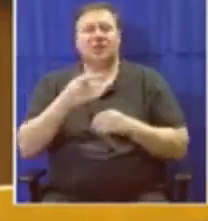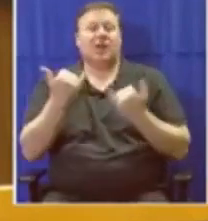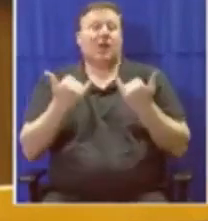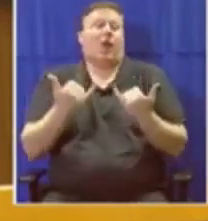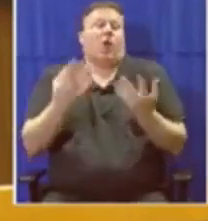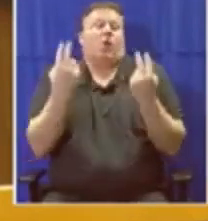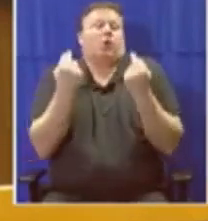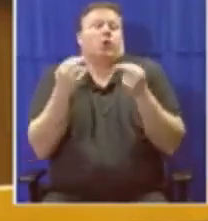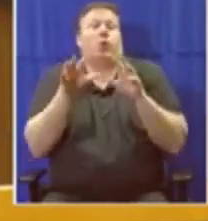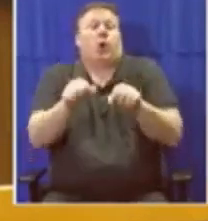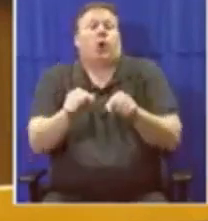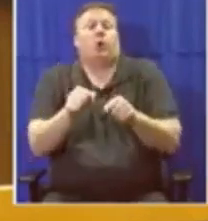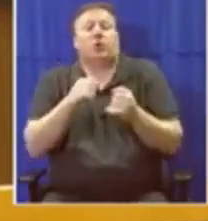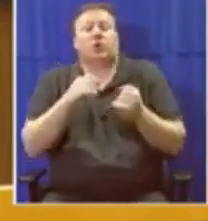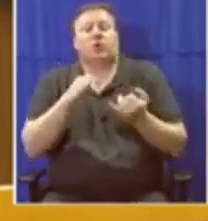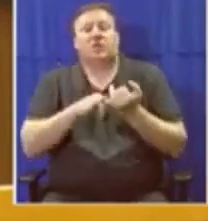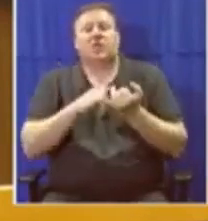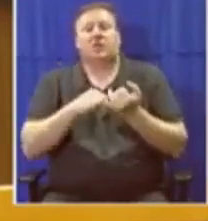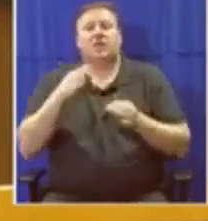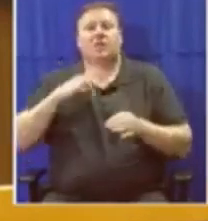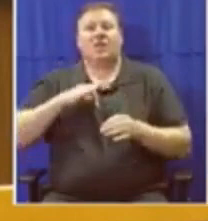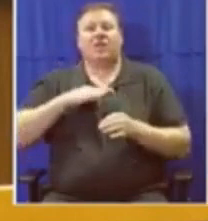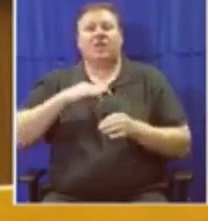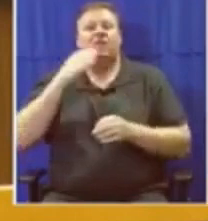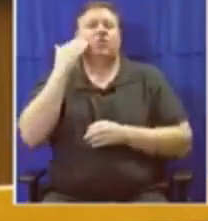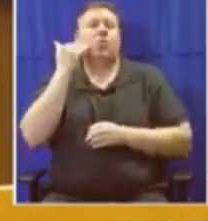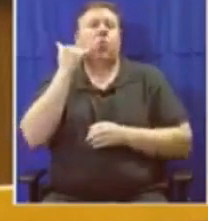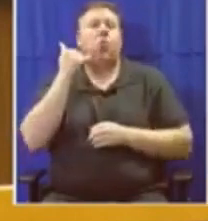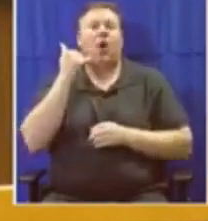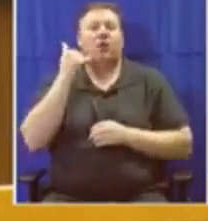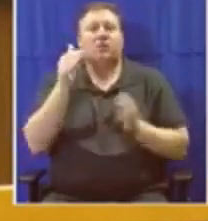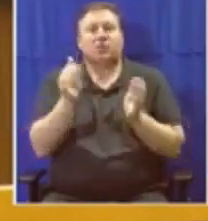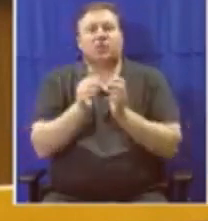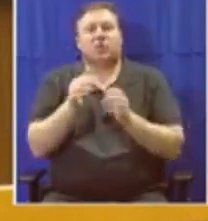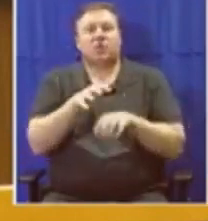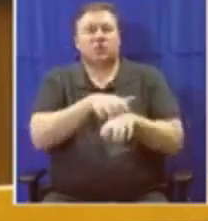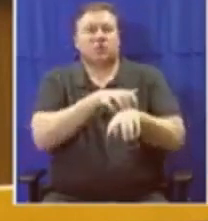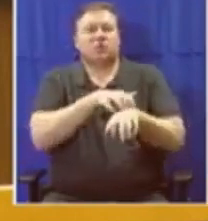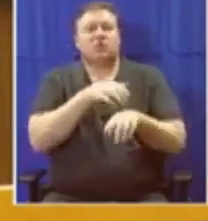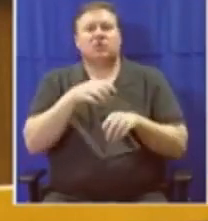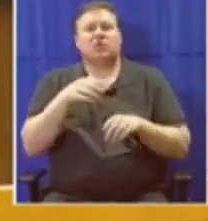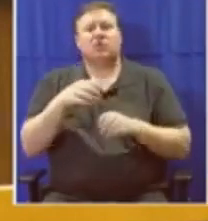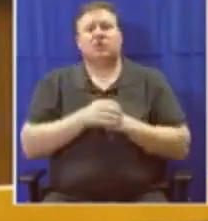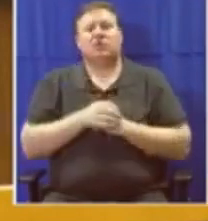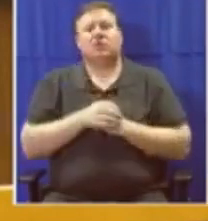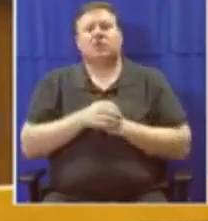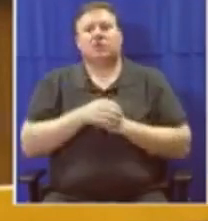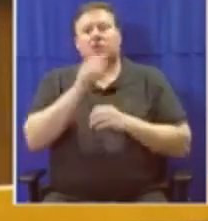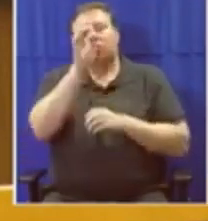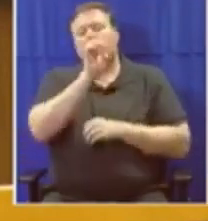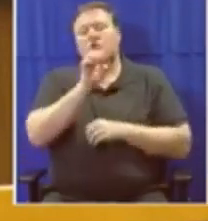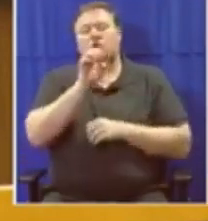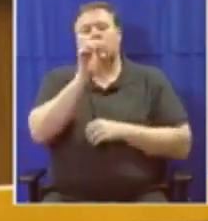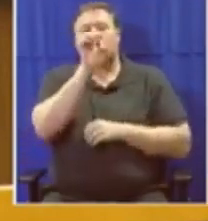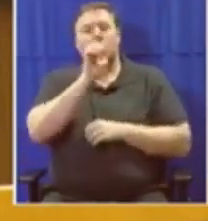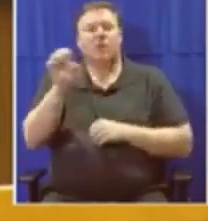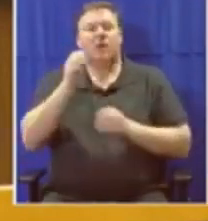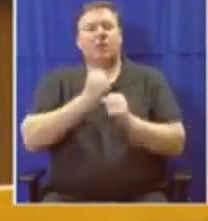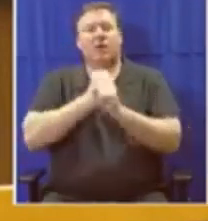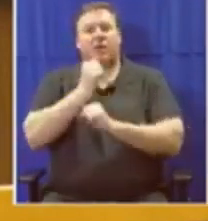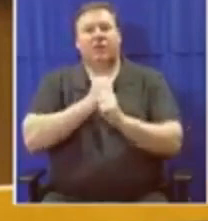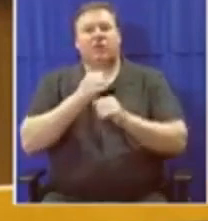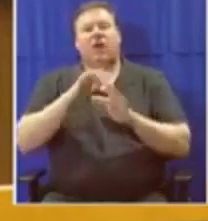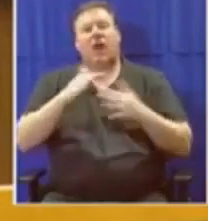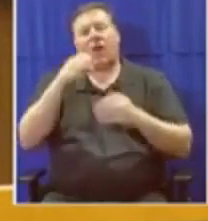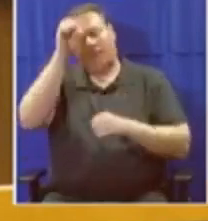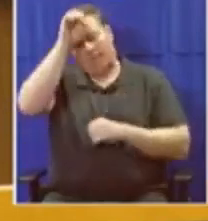status which will continue to benefit the minority white agricultural practitioners, European manufacturers and allow mining